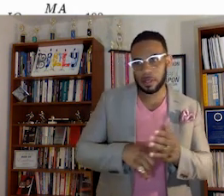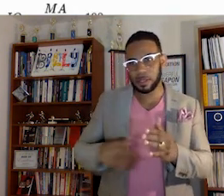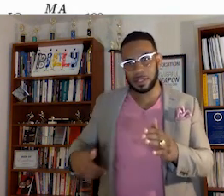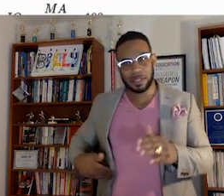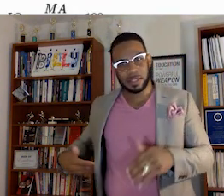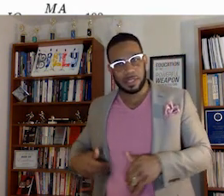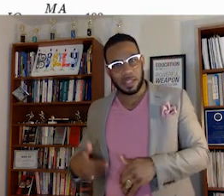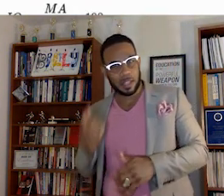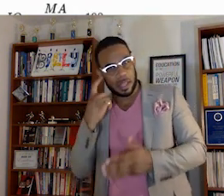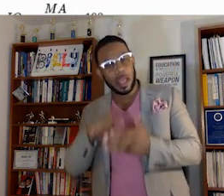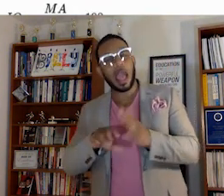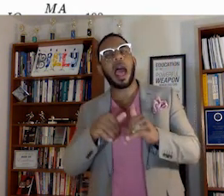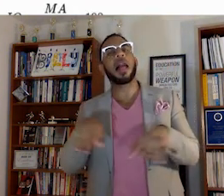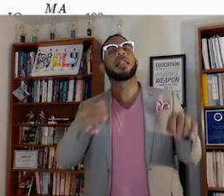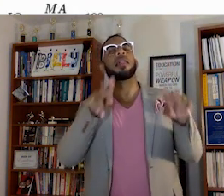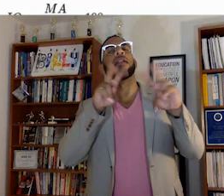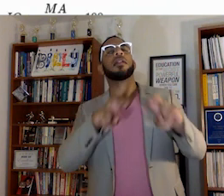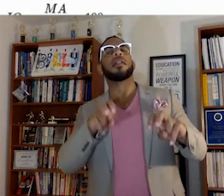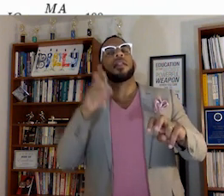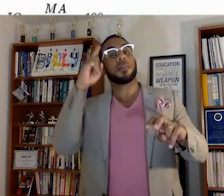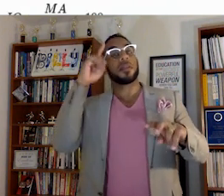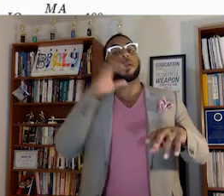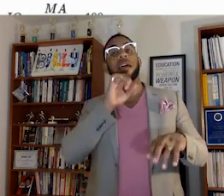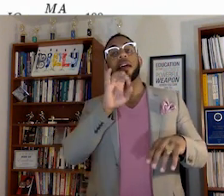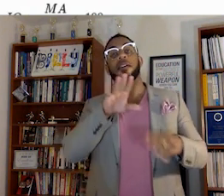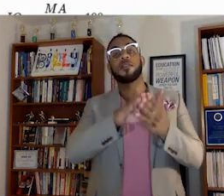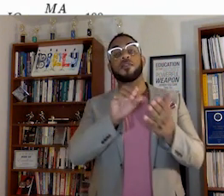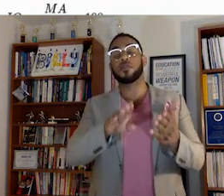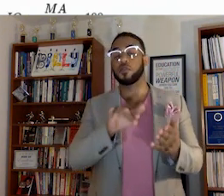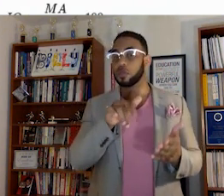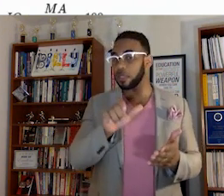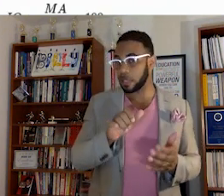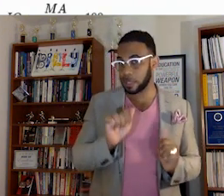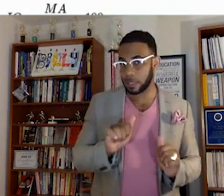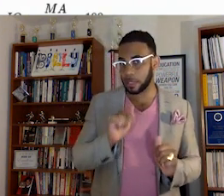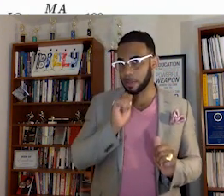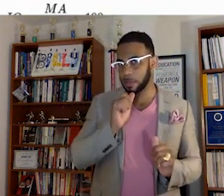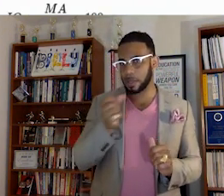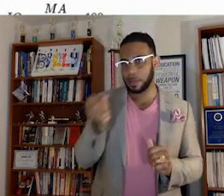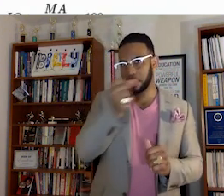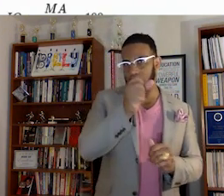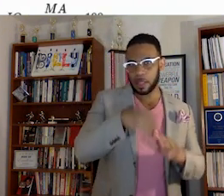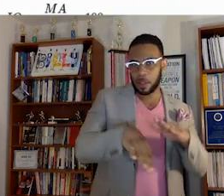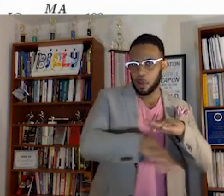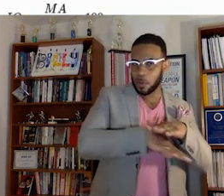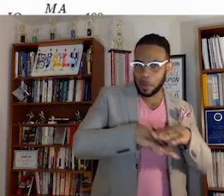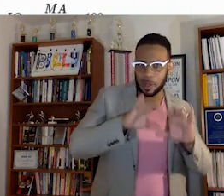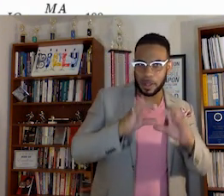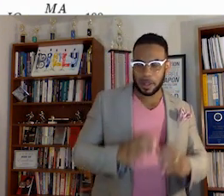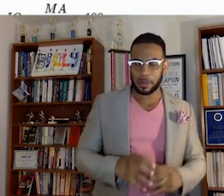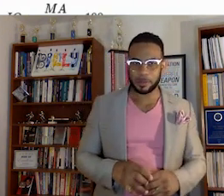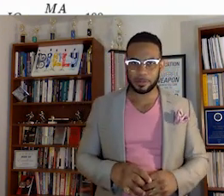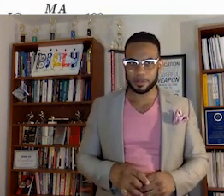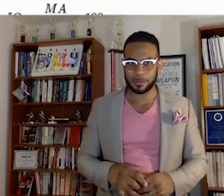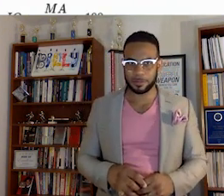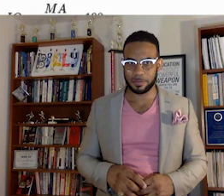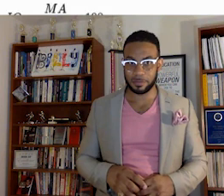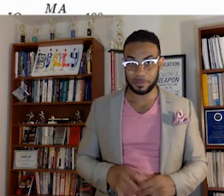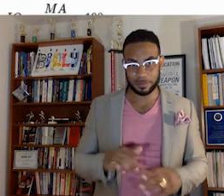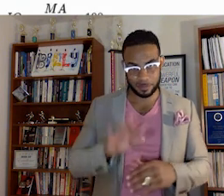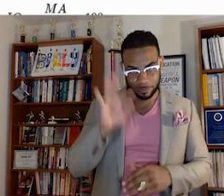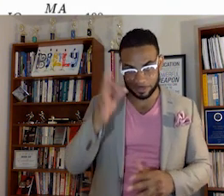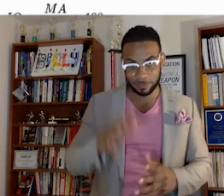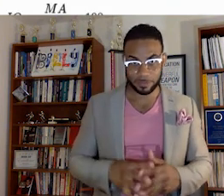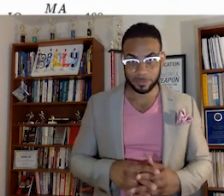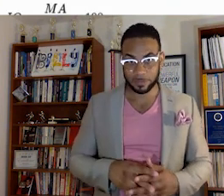on how they assess the mental age of the students so that they can be placed in remedial classes in France.